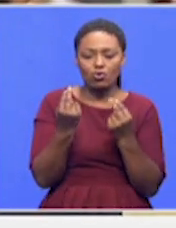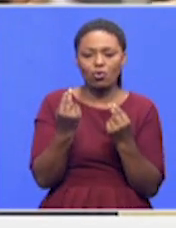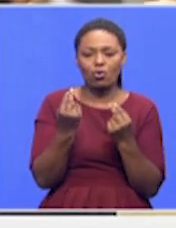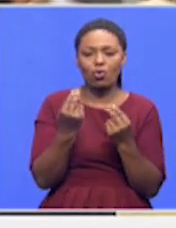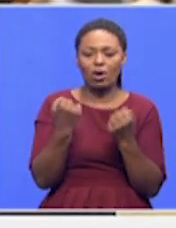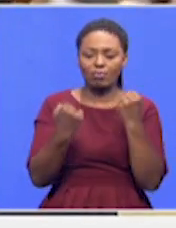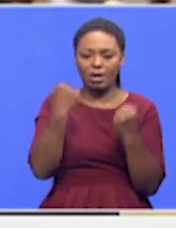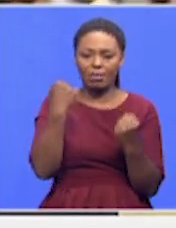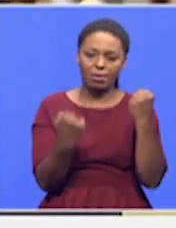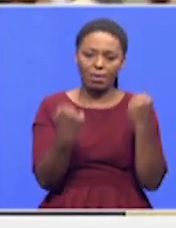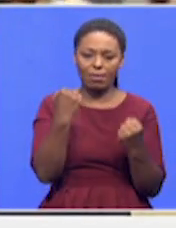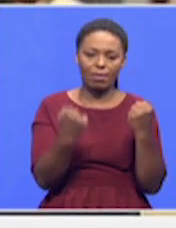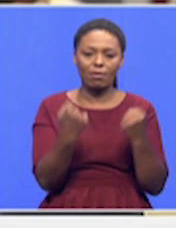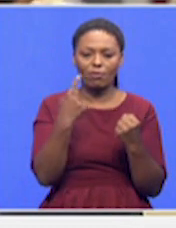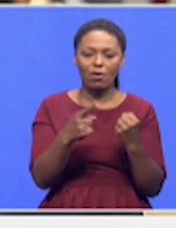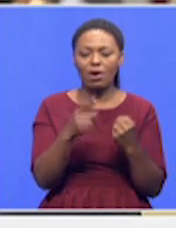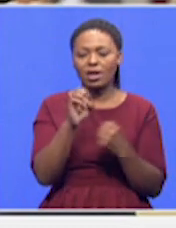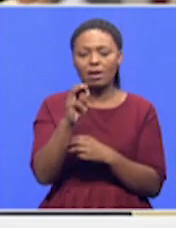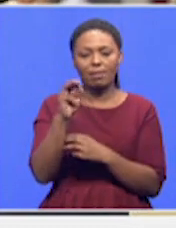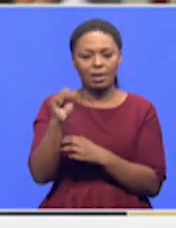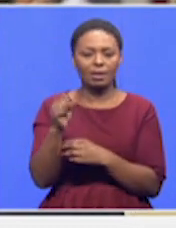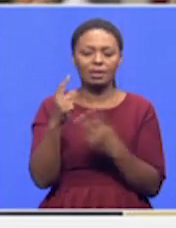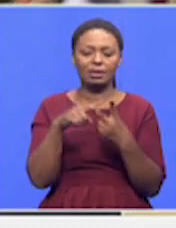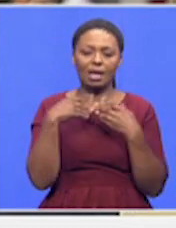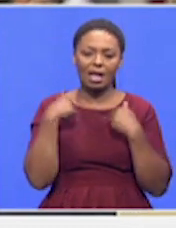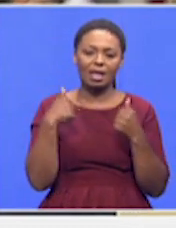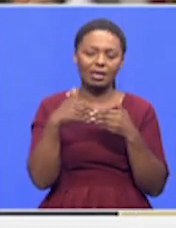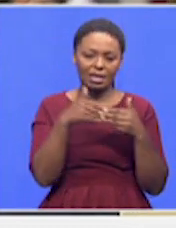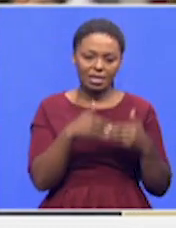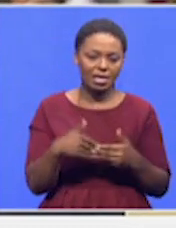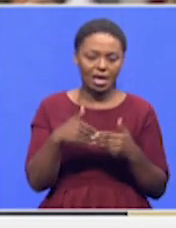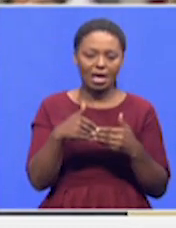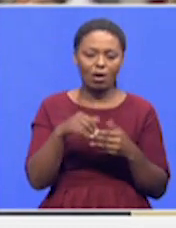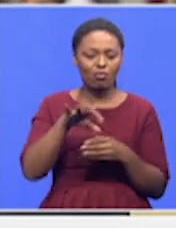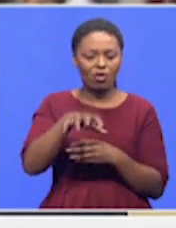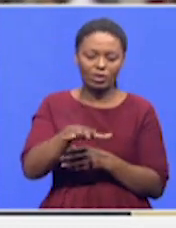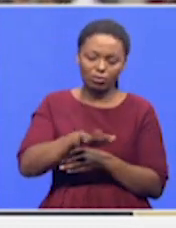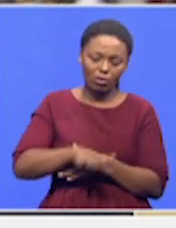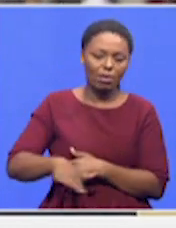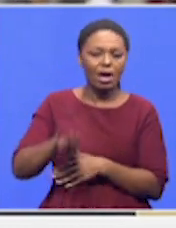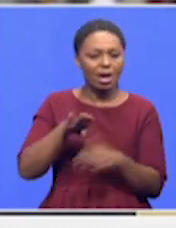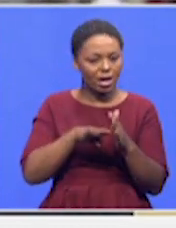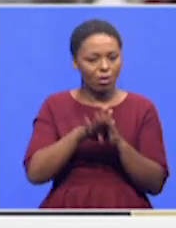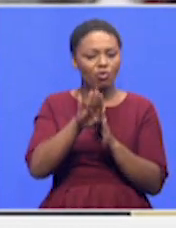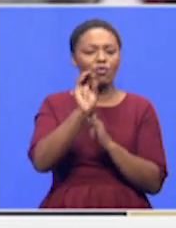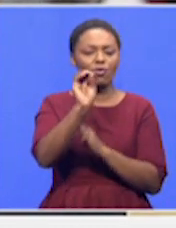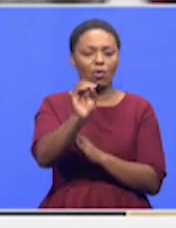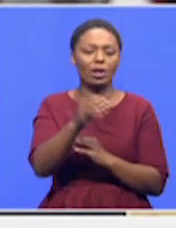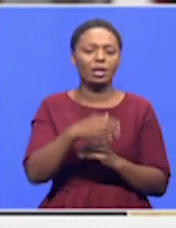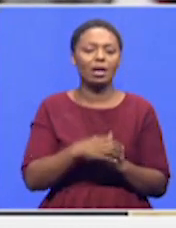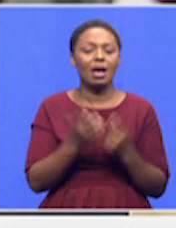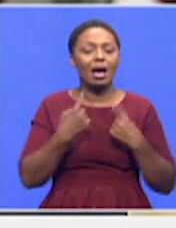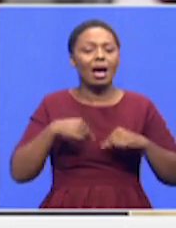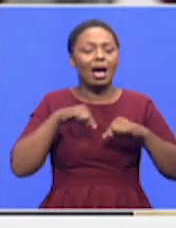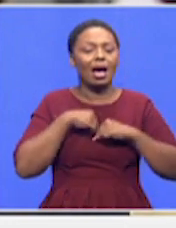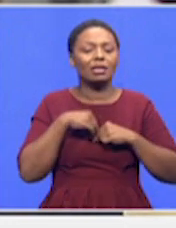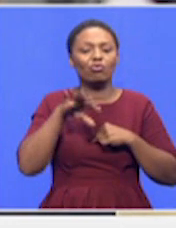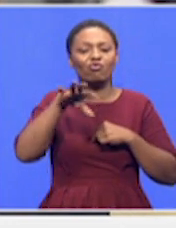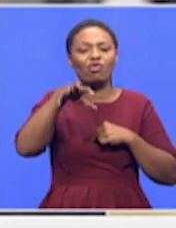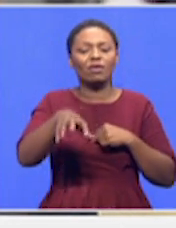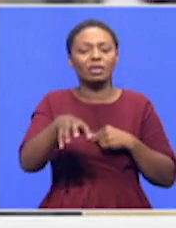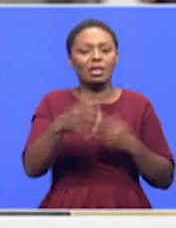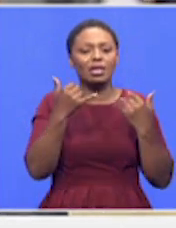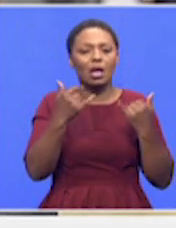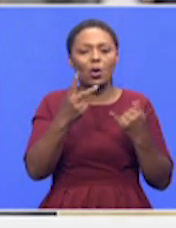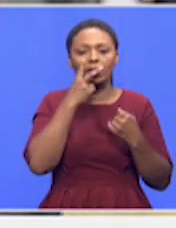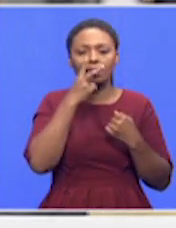for our EMS services, which will just augment health care services in the whole province. And I must say that for us in the province, we can see